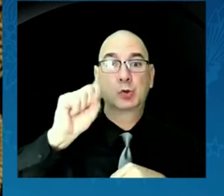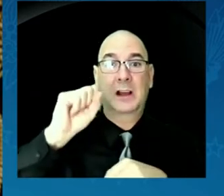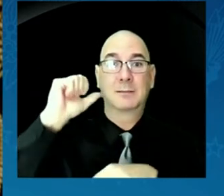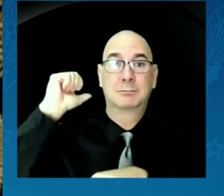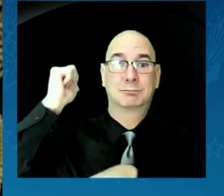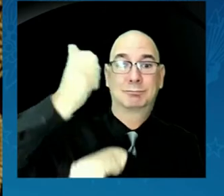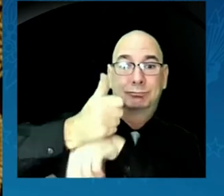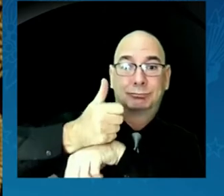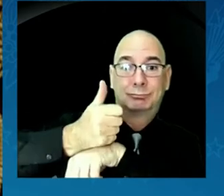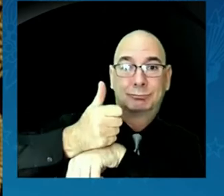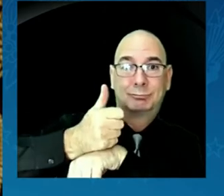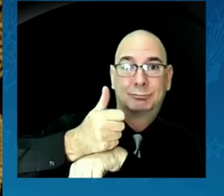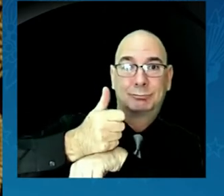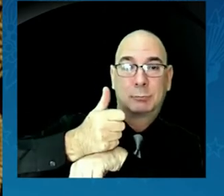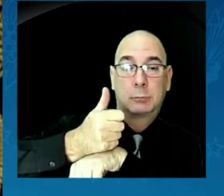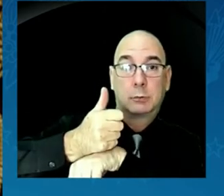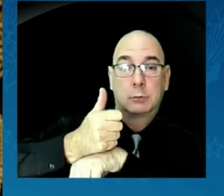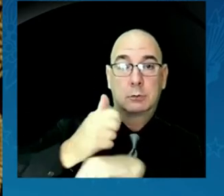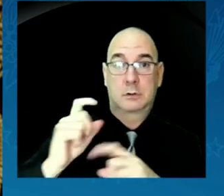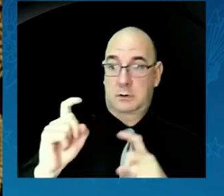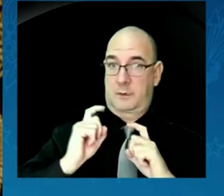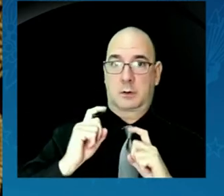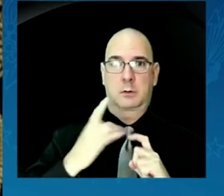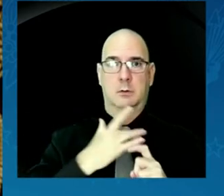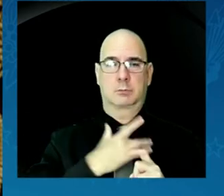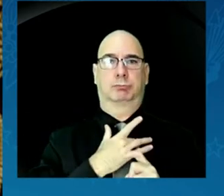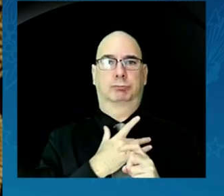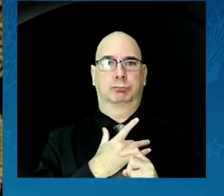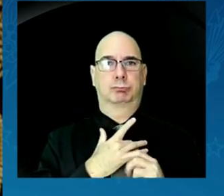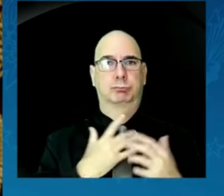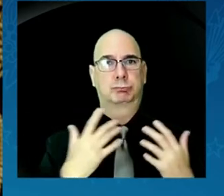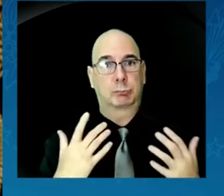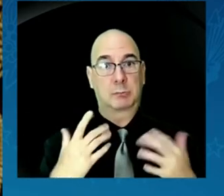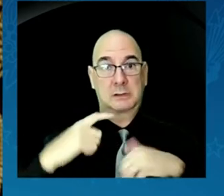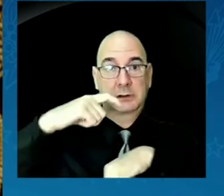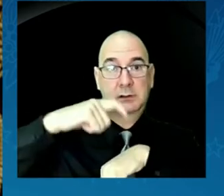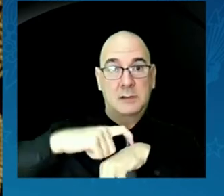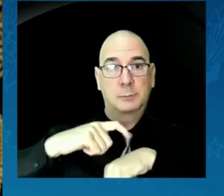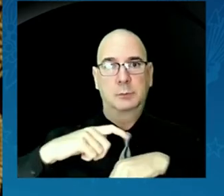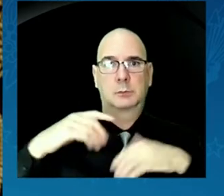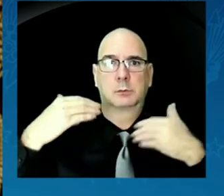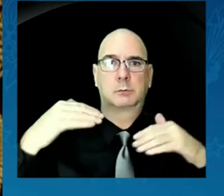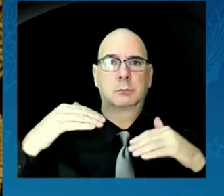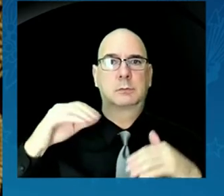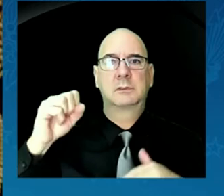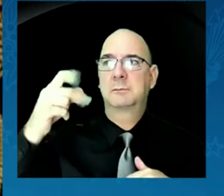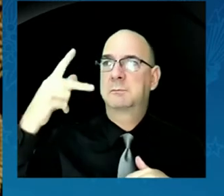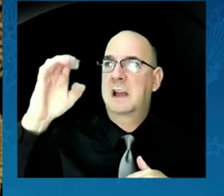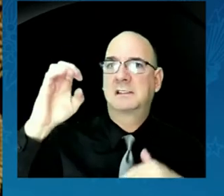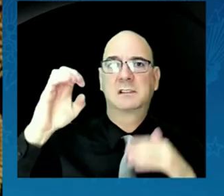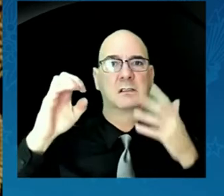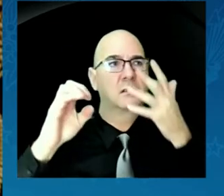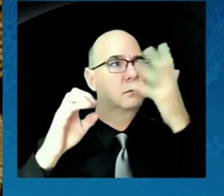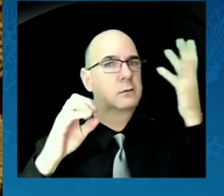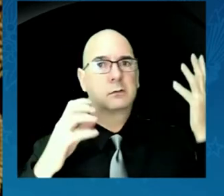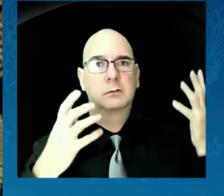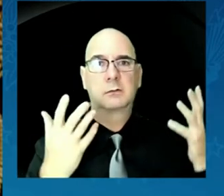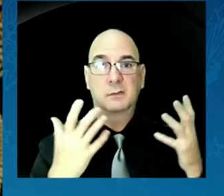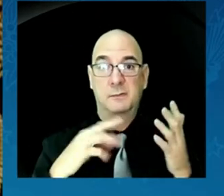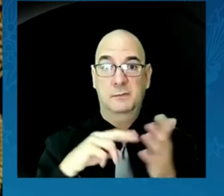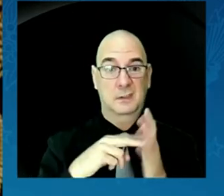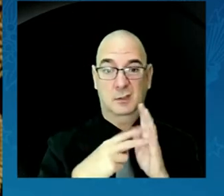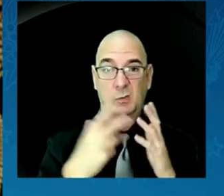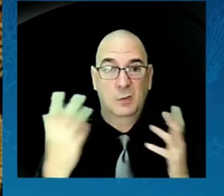meaning. Others are shorter-rooted stories born of urgent need, fed by the spark of connections, ideas,